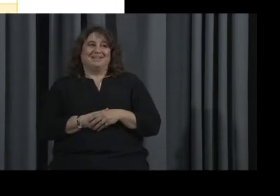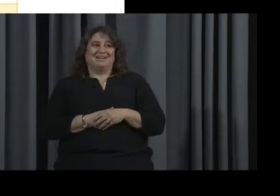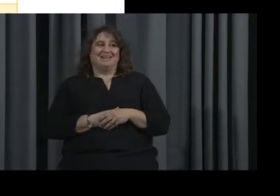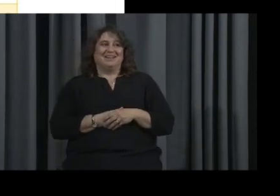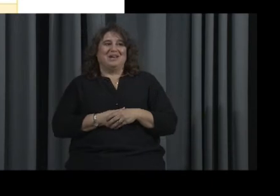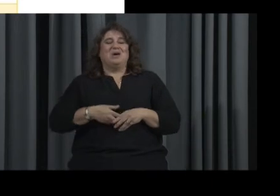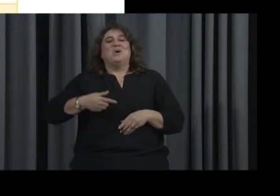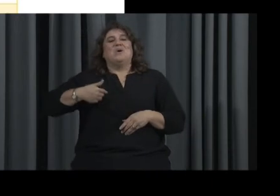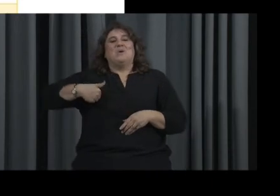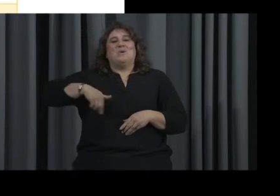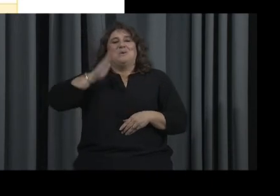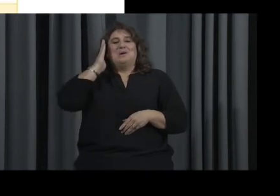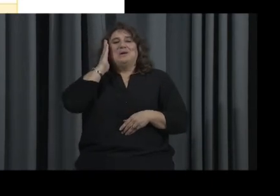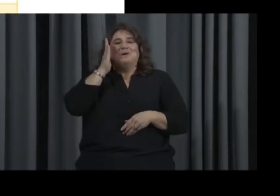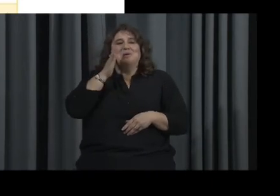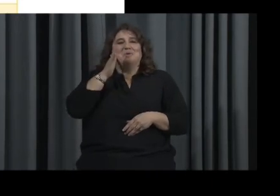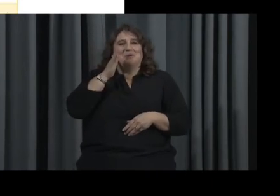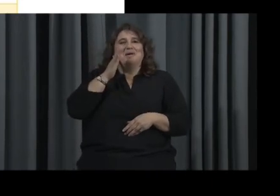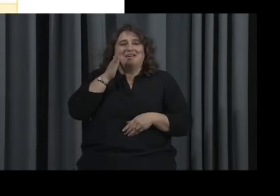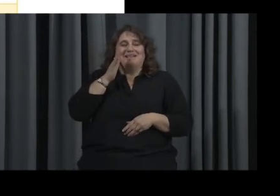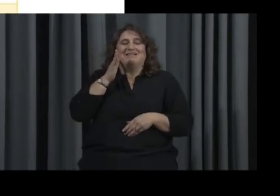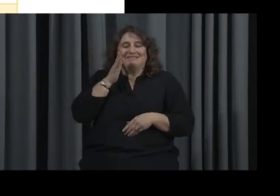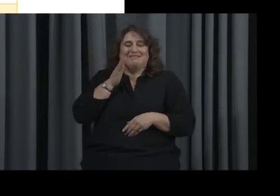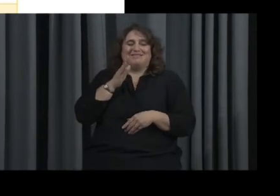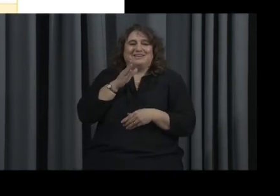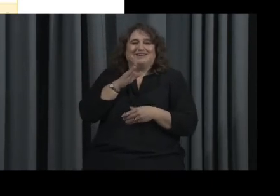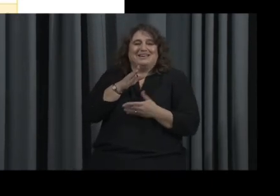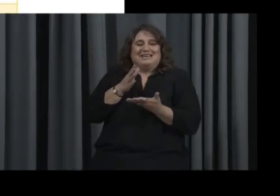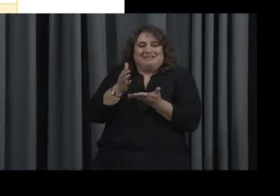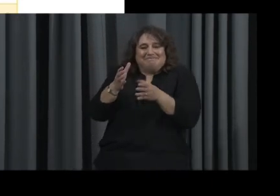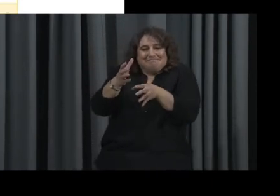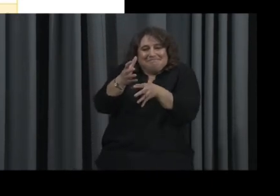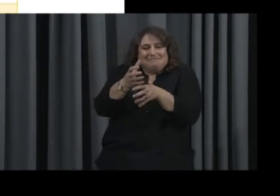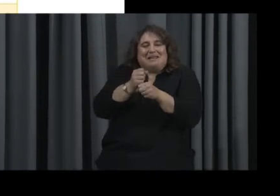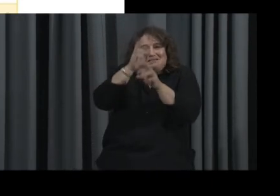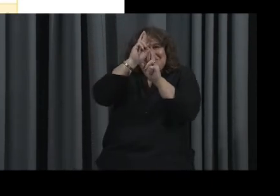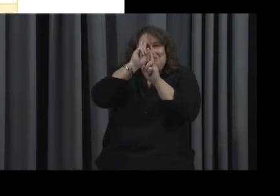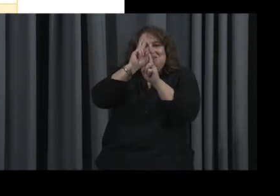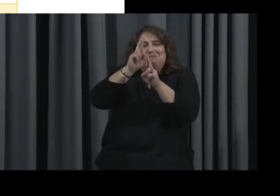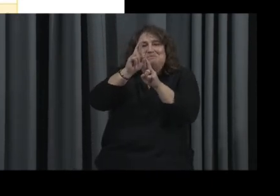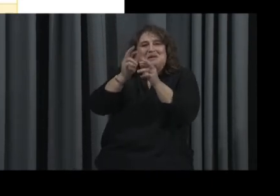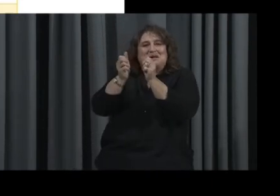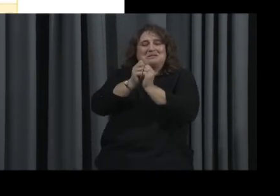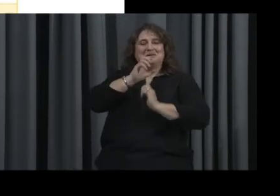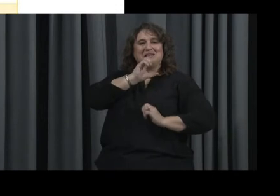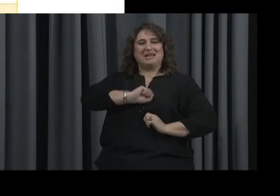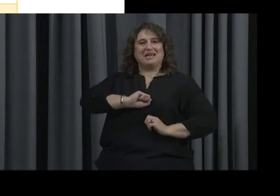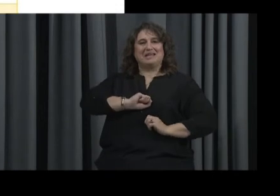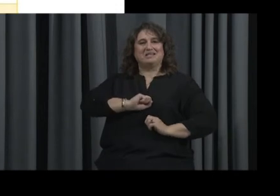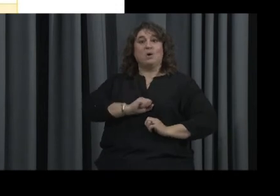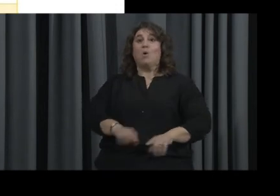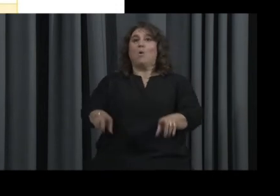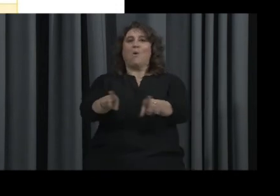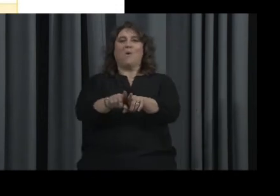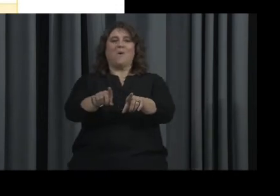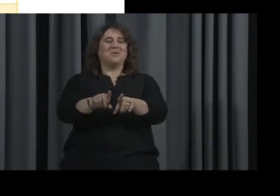we all earn that respect, right? Yeah. That's right. Absolutely. Absolutely. Getting Social Security.